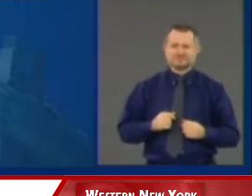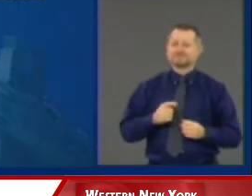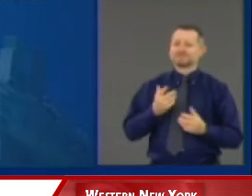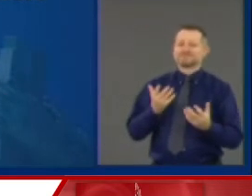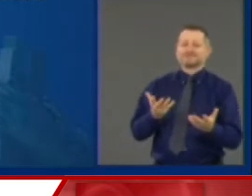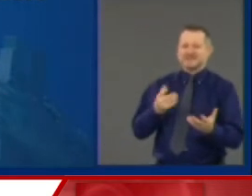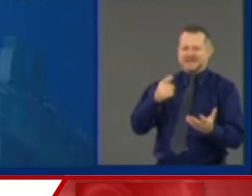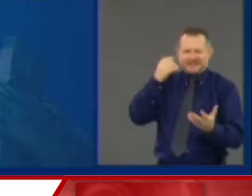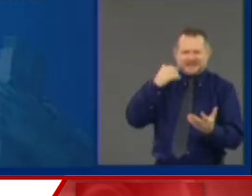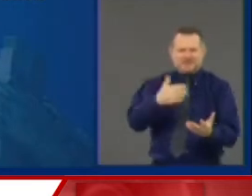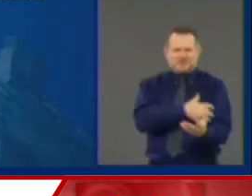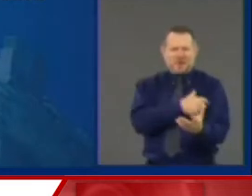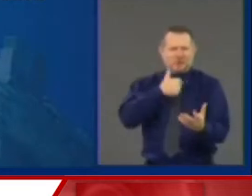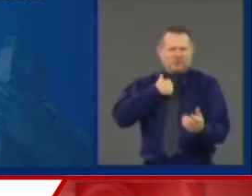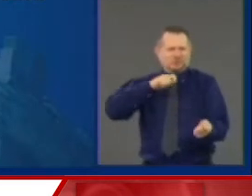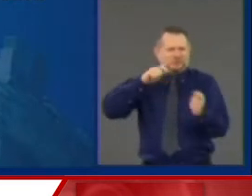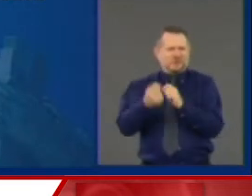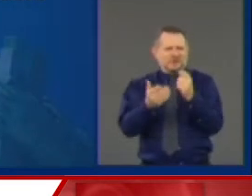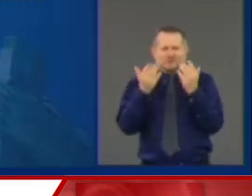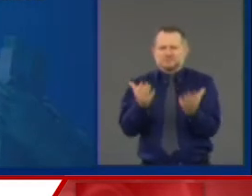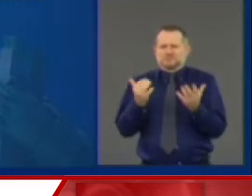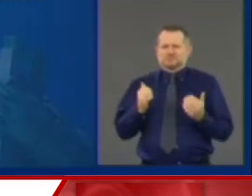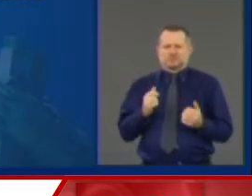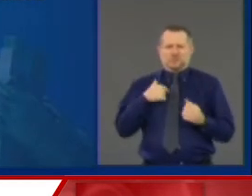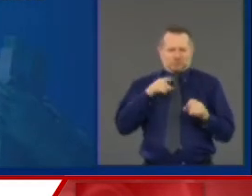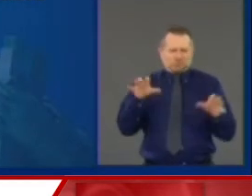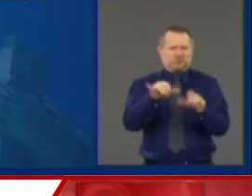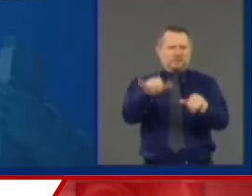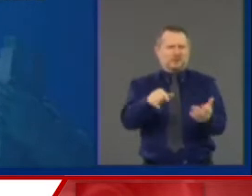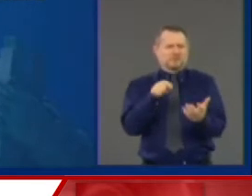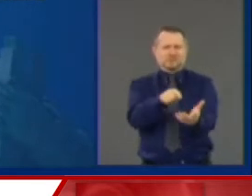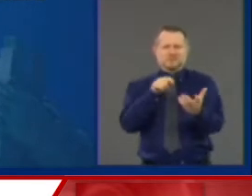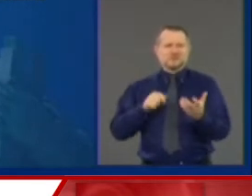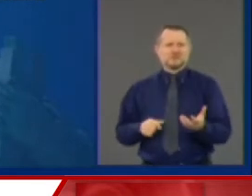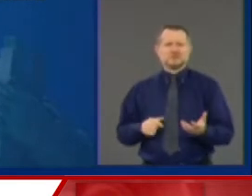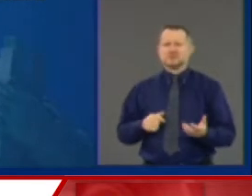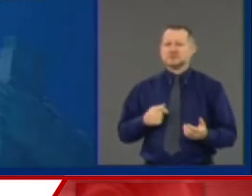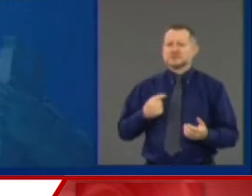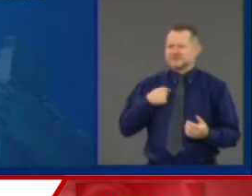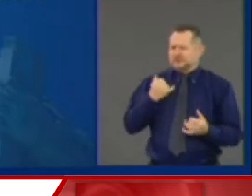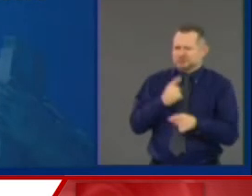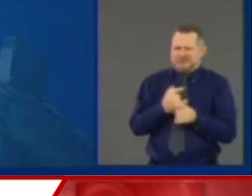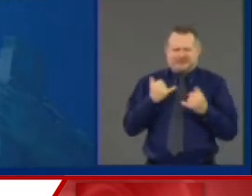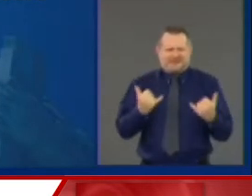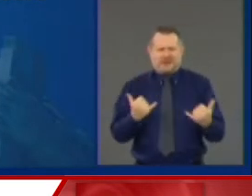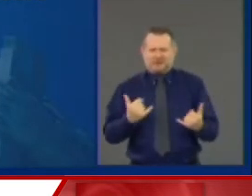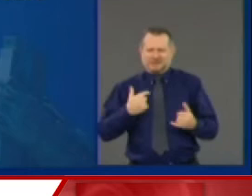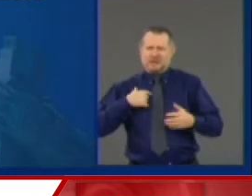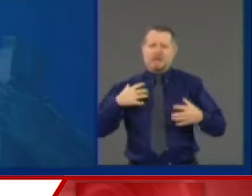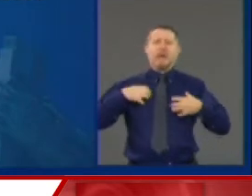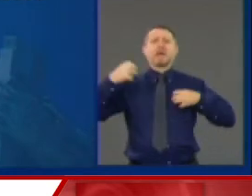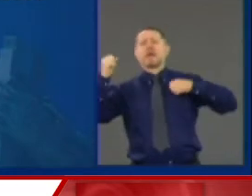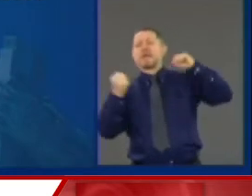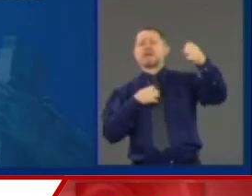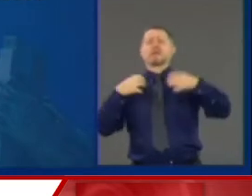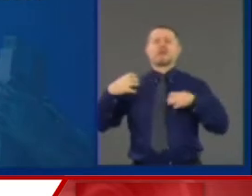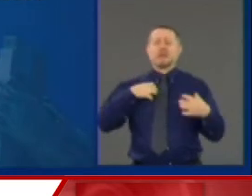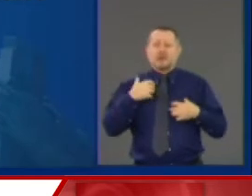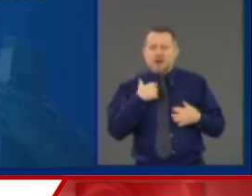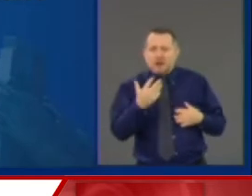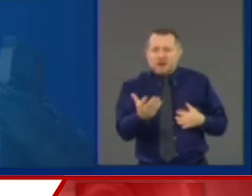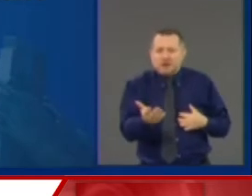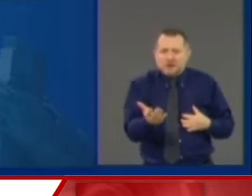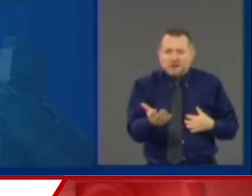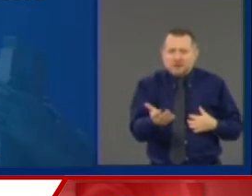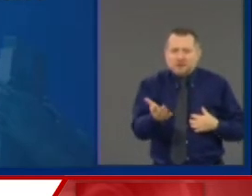position to make change. Make change. Use this moment to galvanize public support. Use that